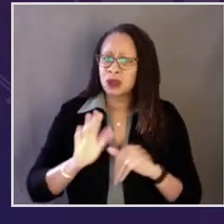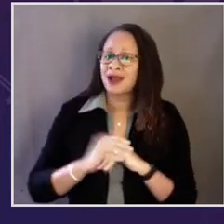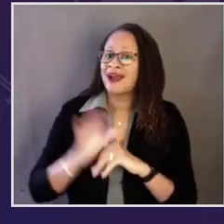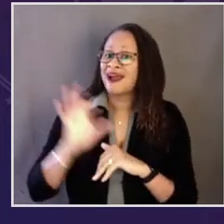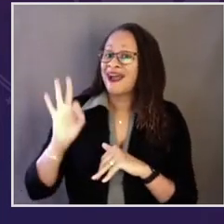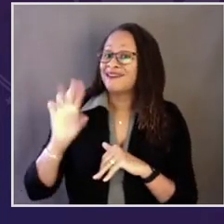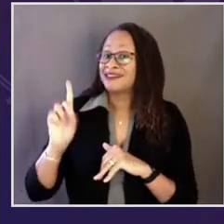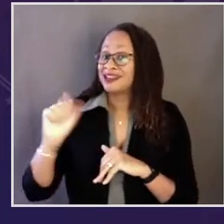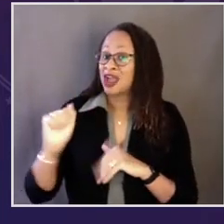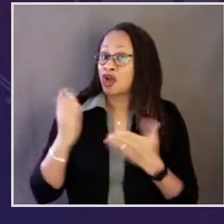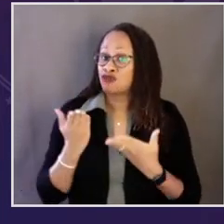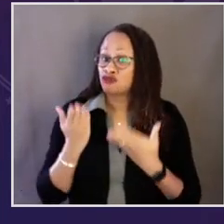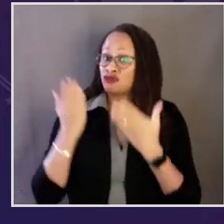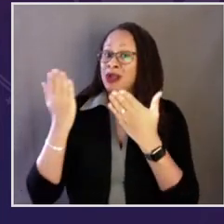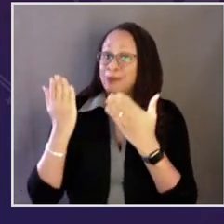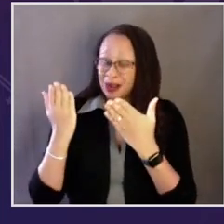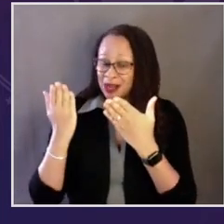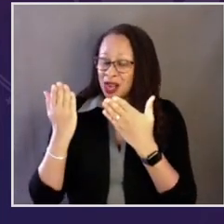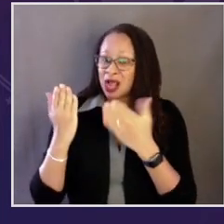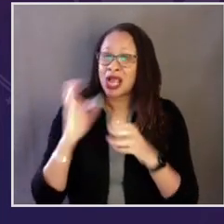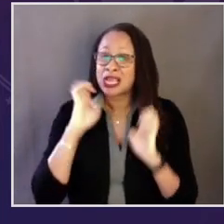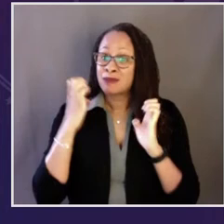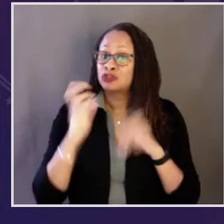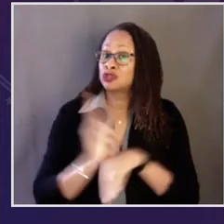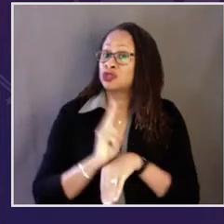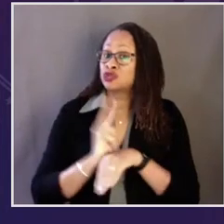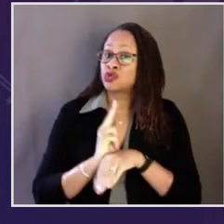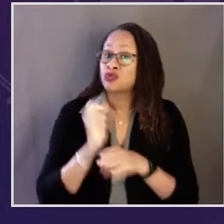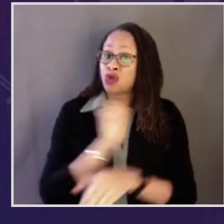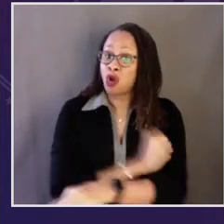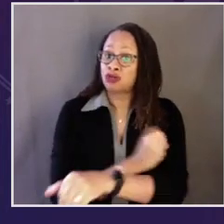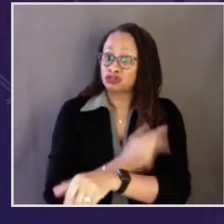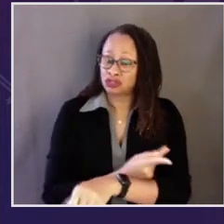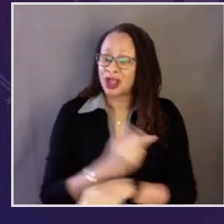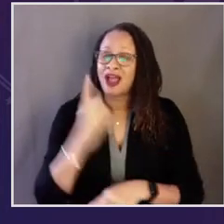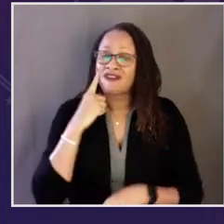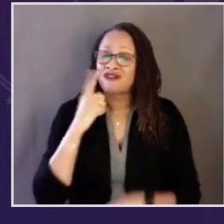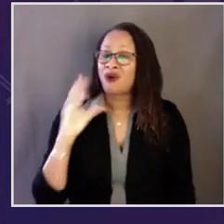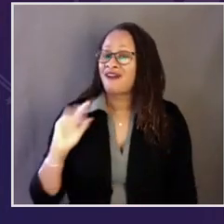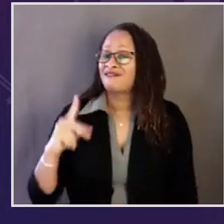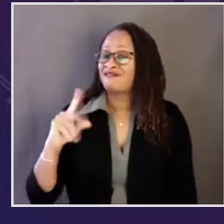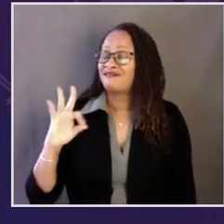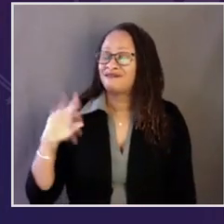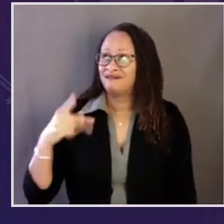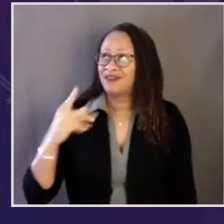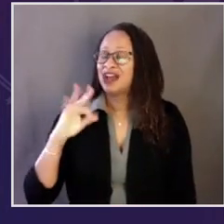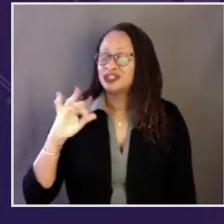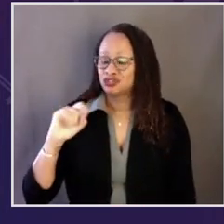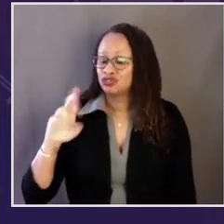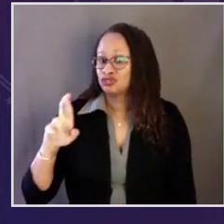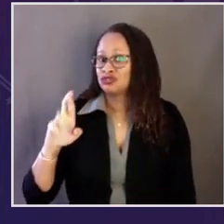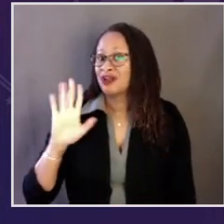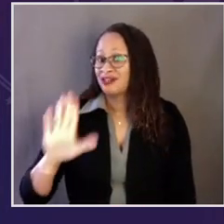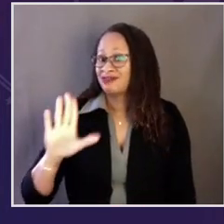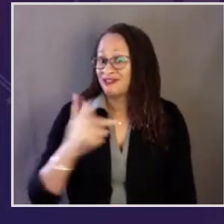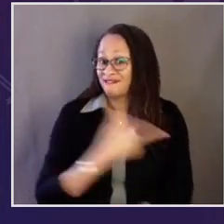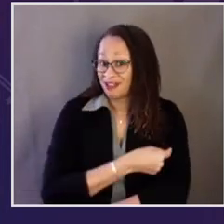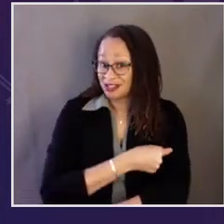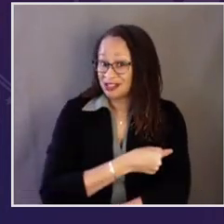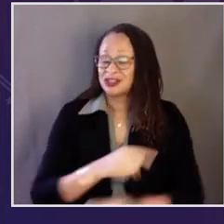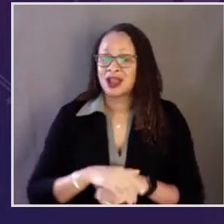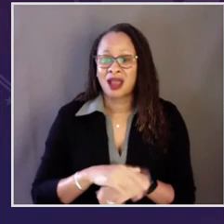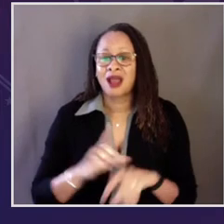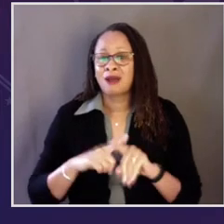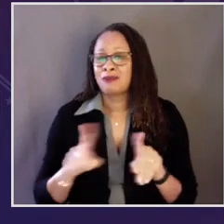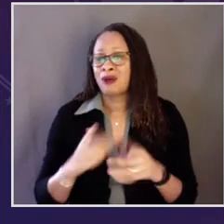The FDA committed – committee, I should say, recommended emergency use authorization for Pfizer's BioNTech